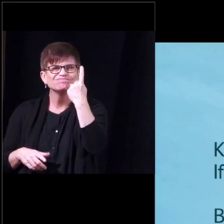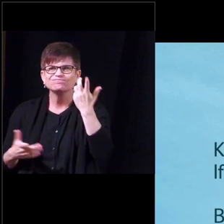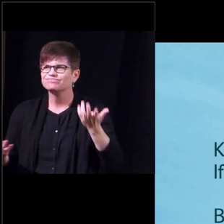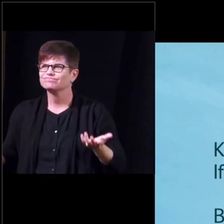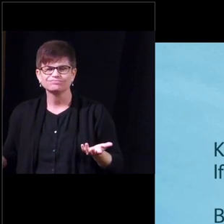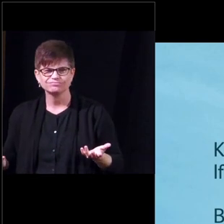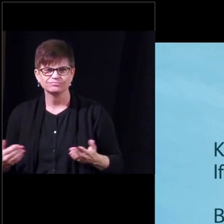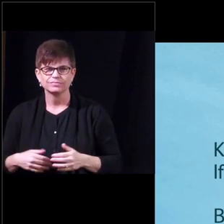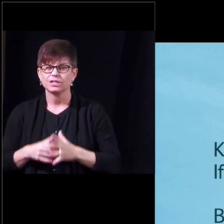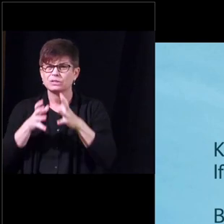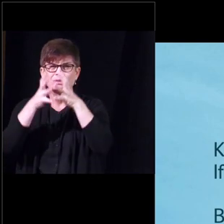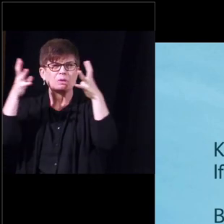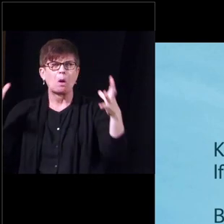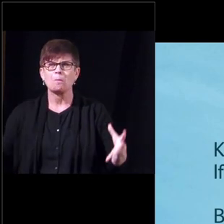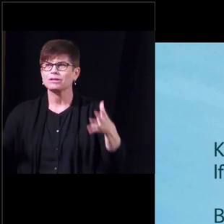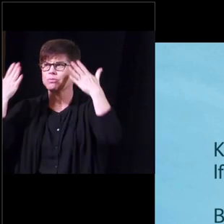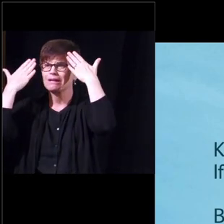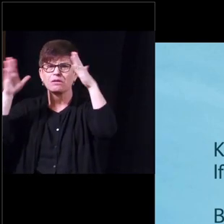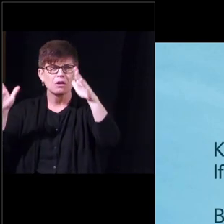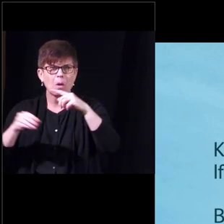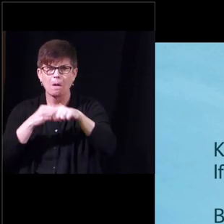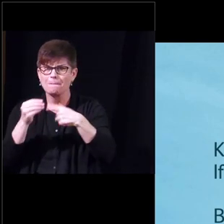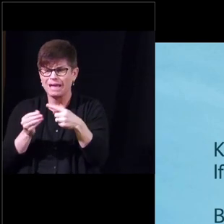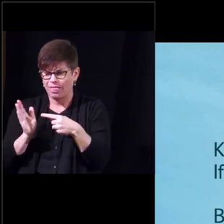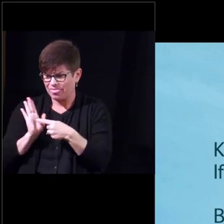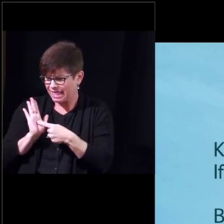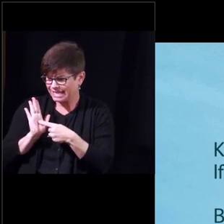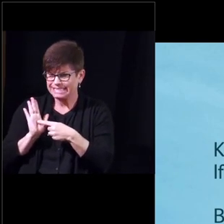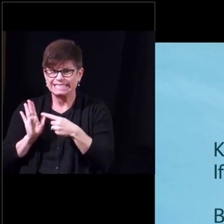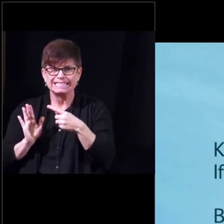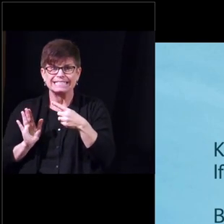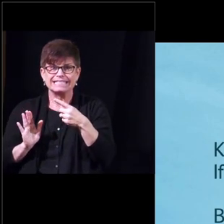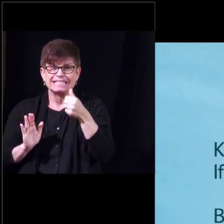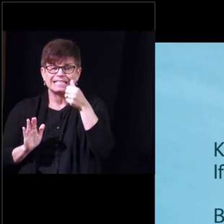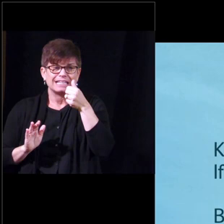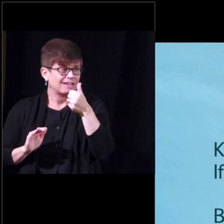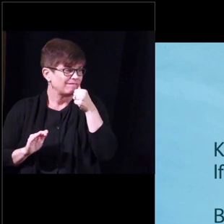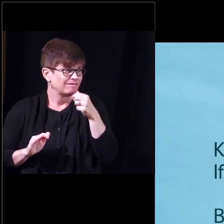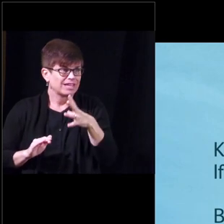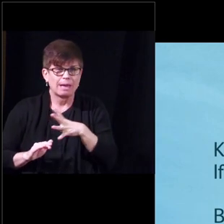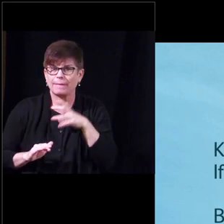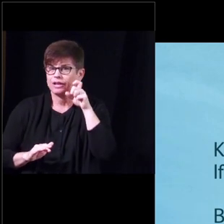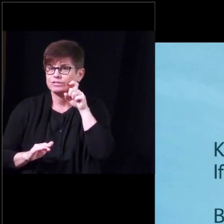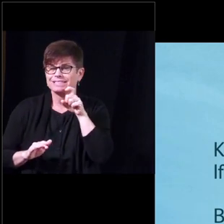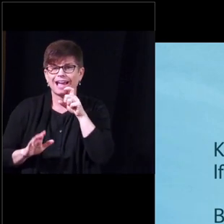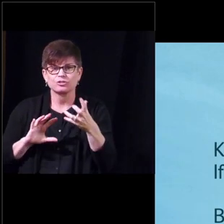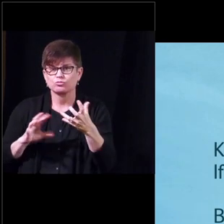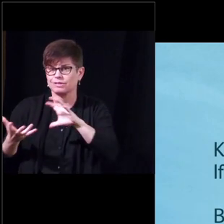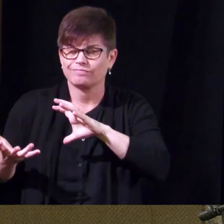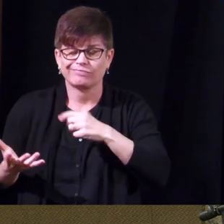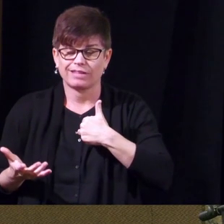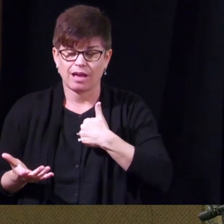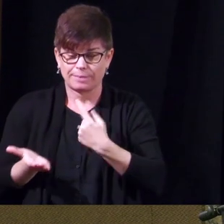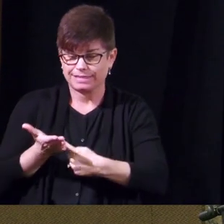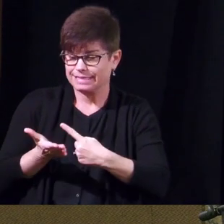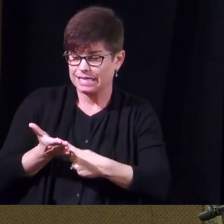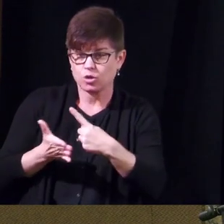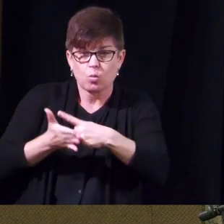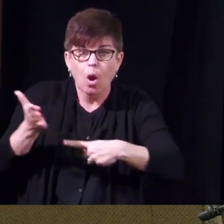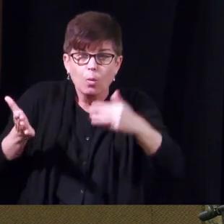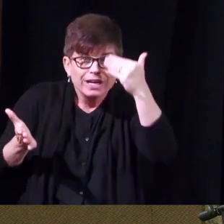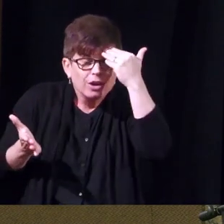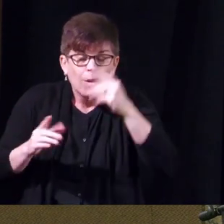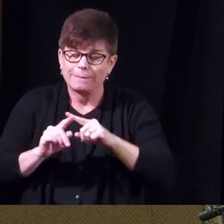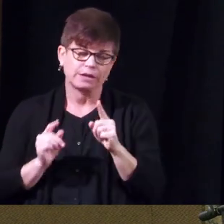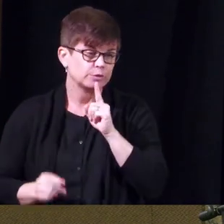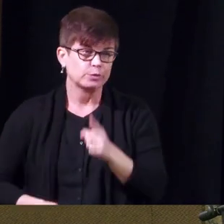there's so much that we don't know about the female sexual dysfunction so uh i'm going to talk about what we know and but the